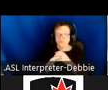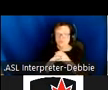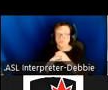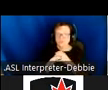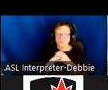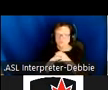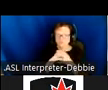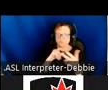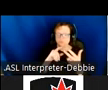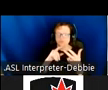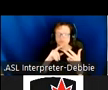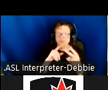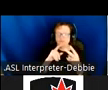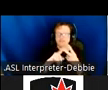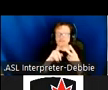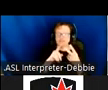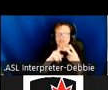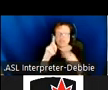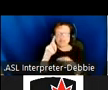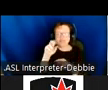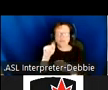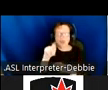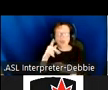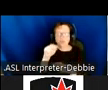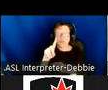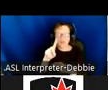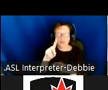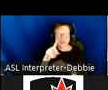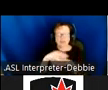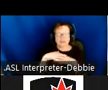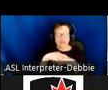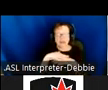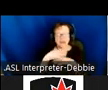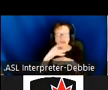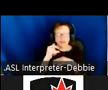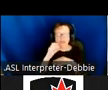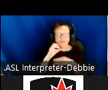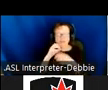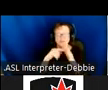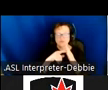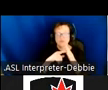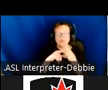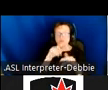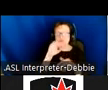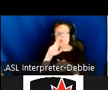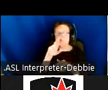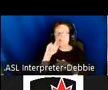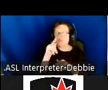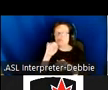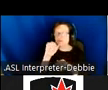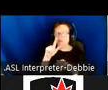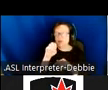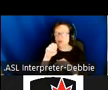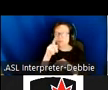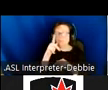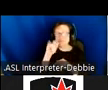The second haptic device is the dot pad, a tactile graphics display. It has a refreshable 60 by 40 tactile pin array,